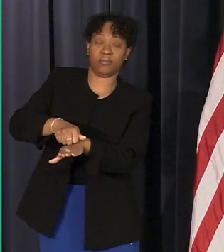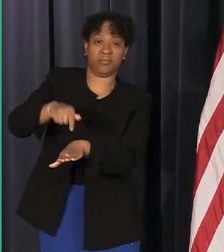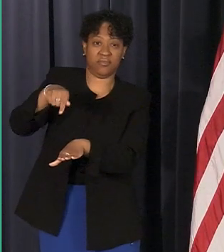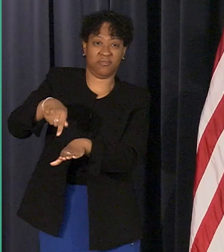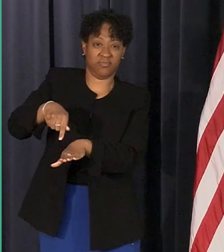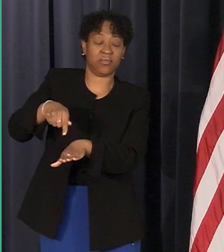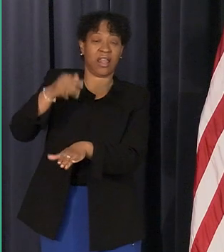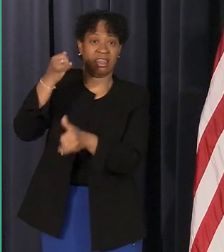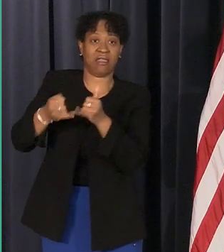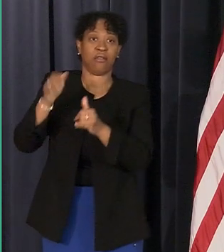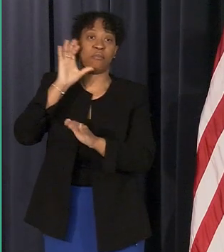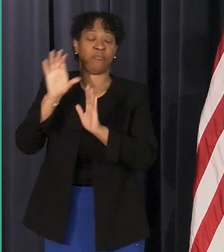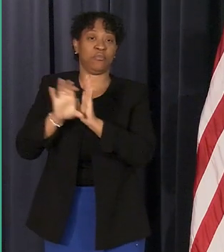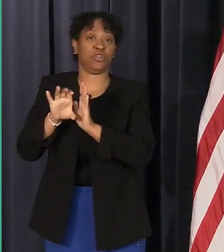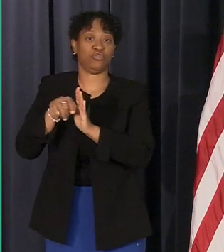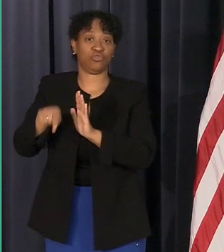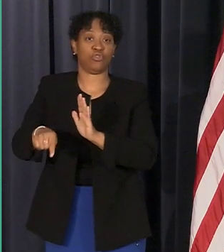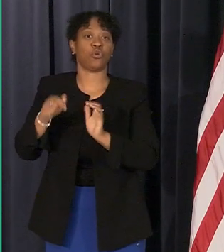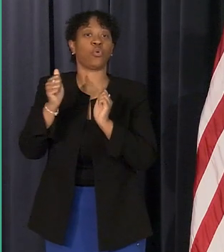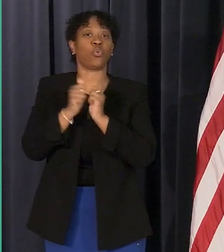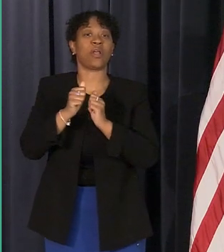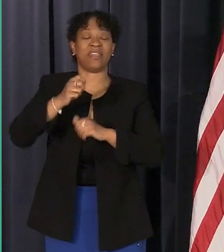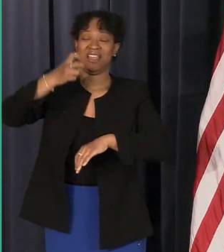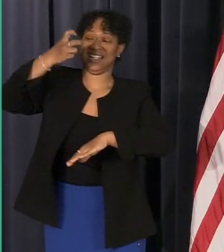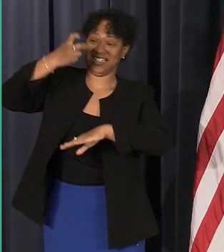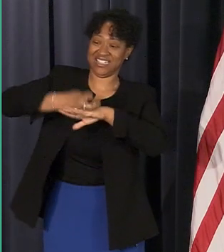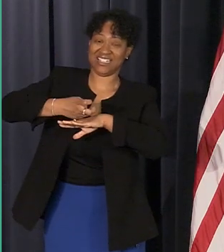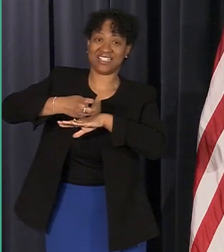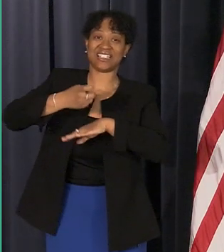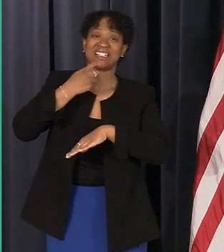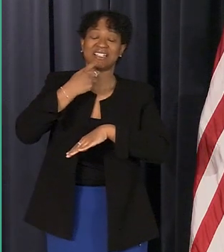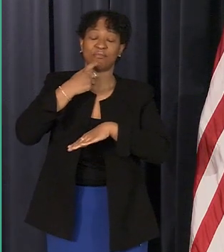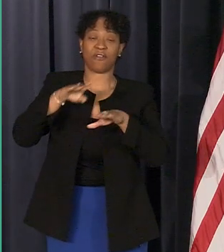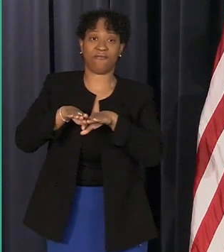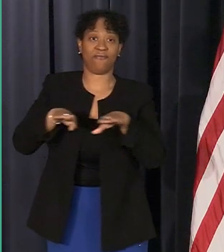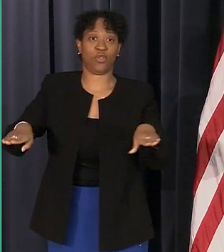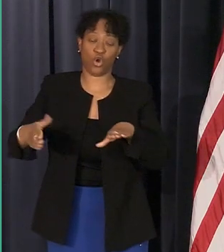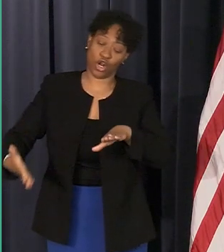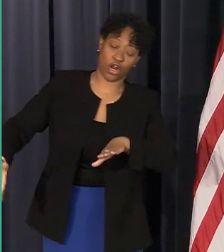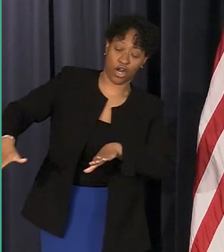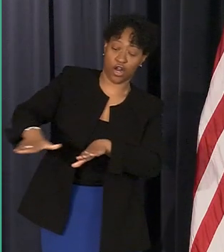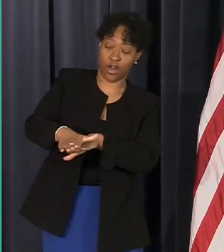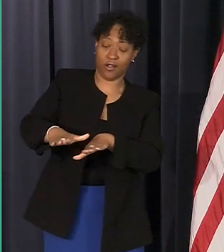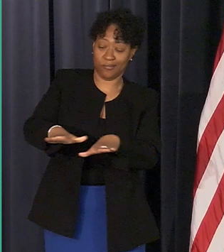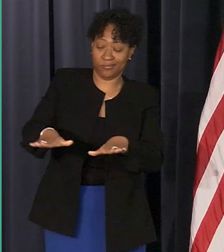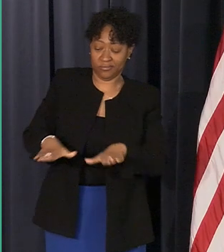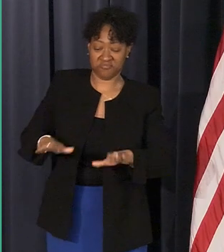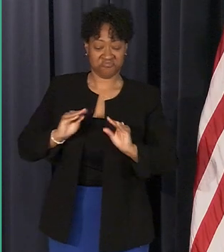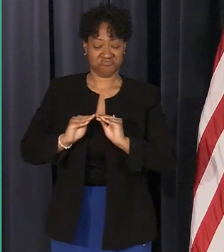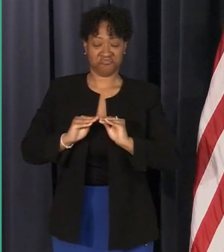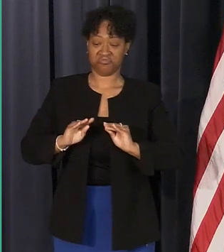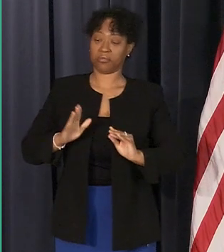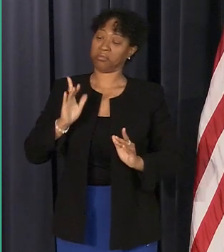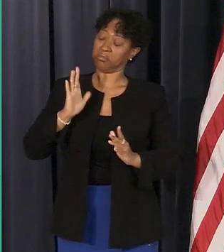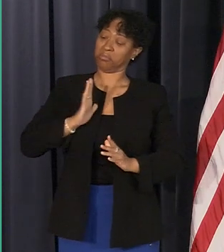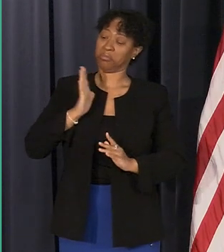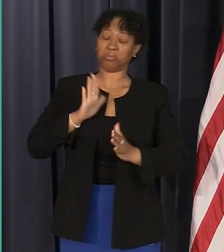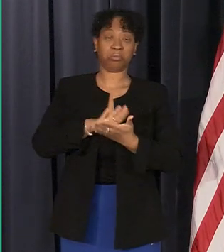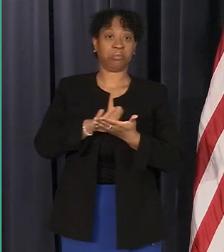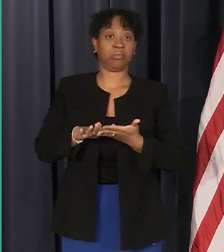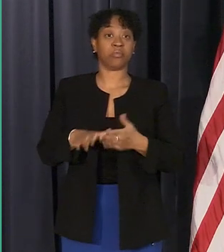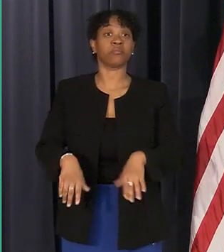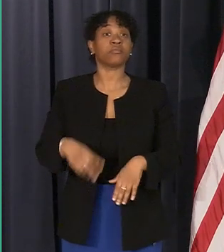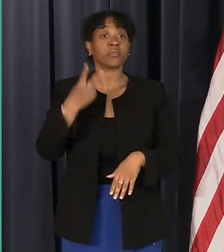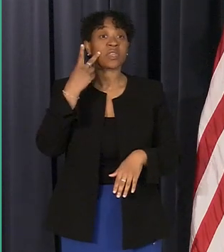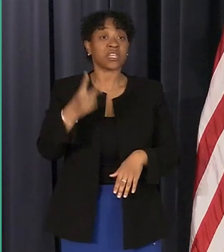picture um with the cement floor that has been uh recemented so you see there's about a two